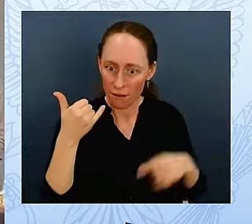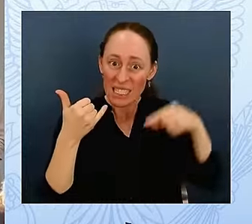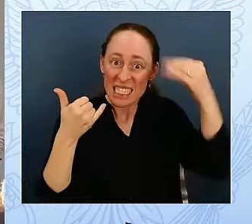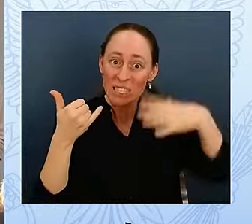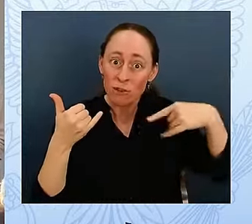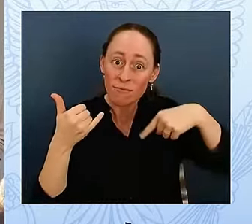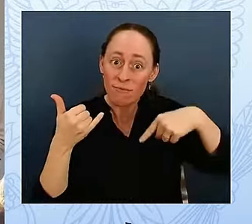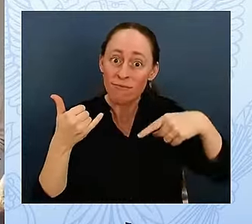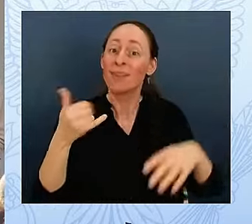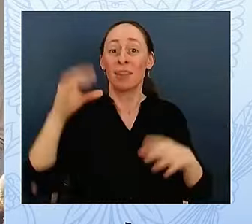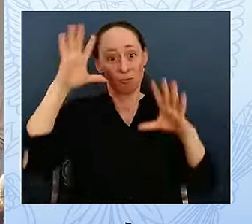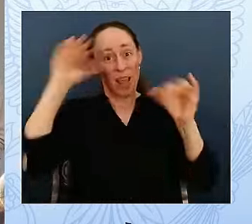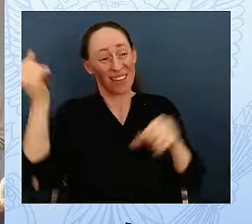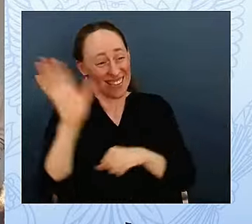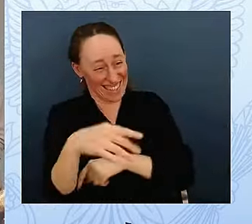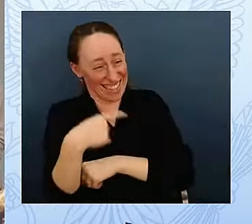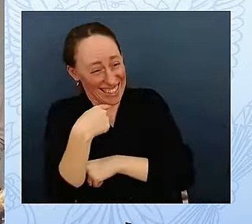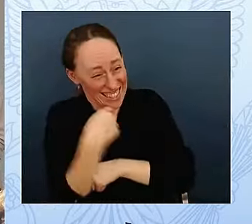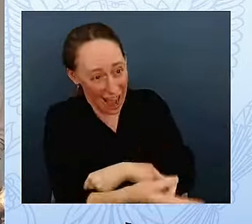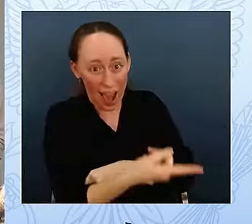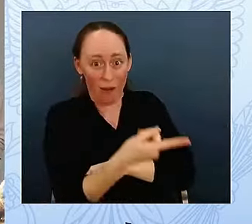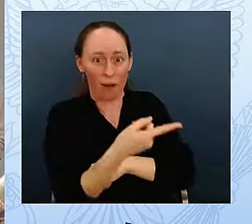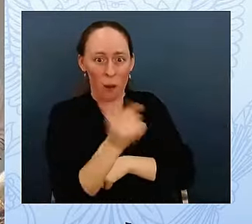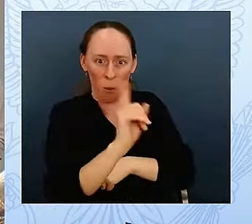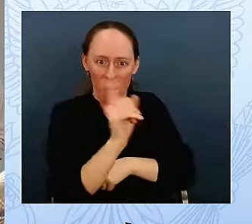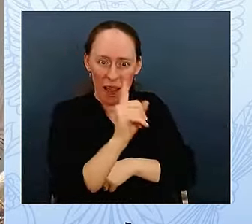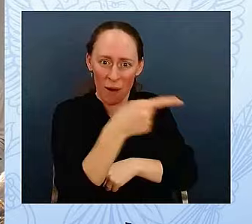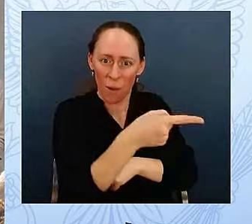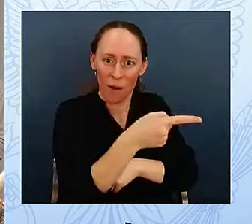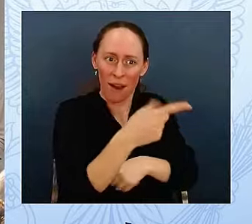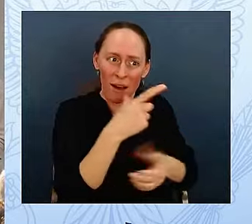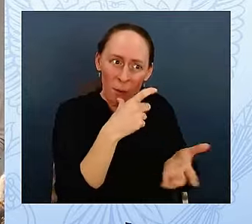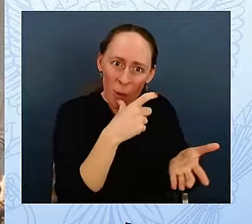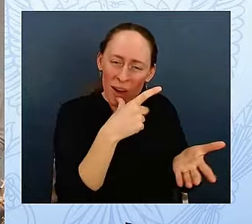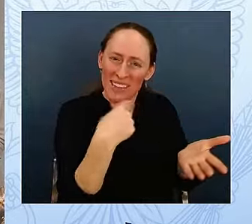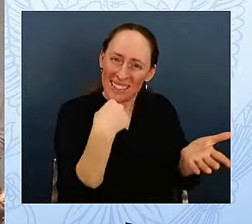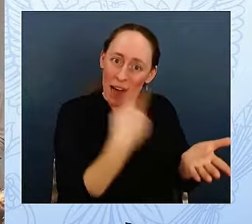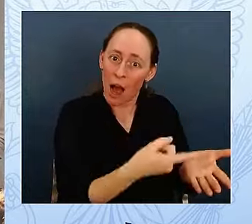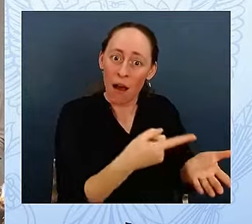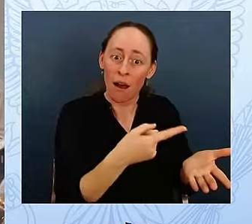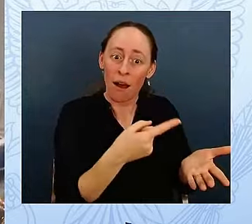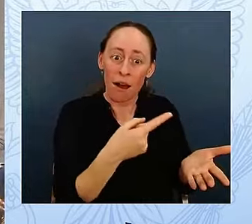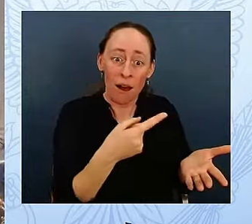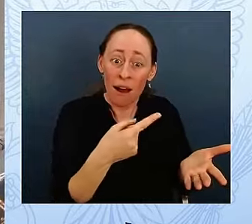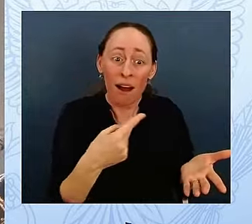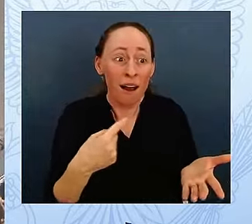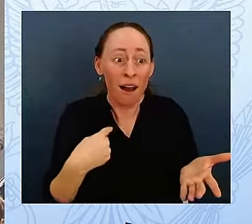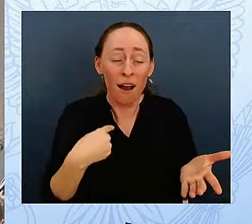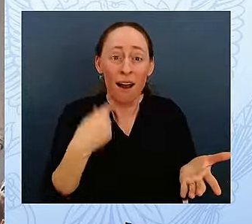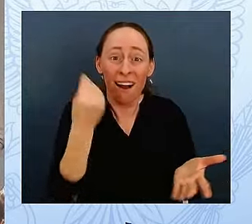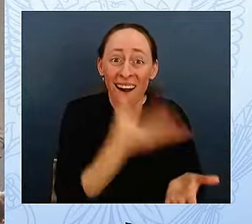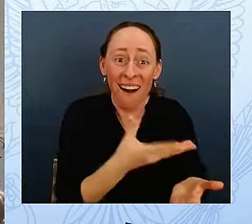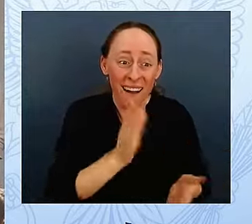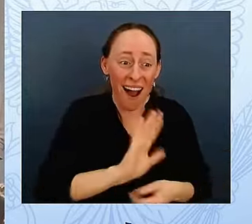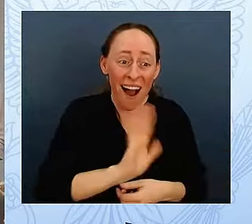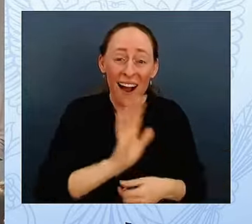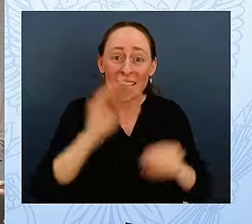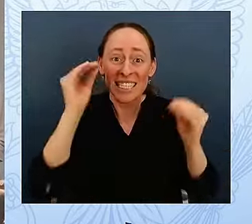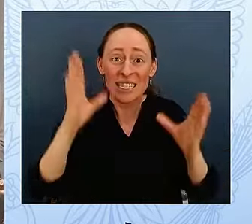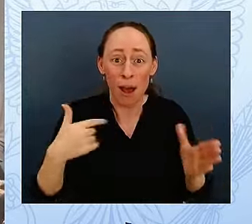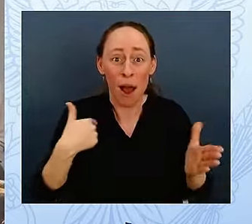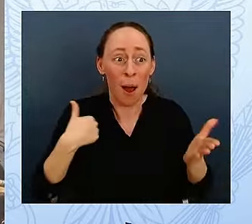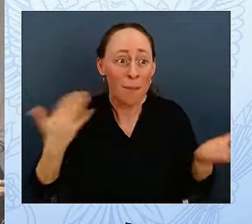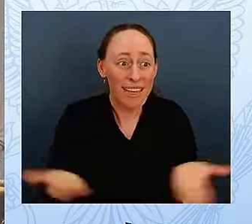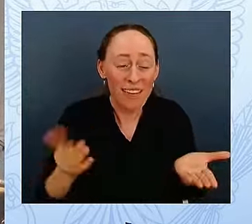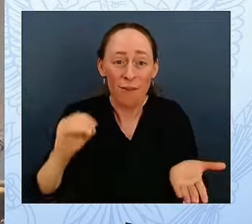says, Mrs. Morello, I'm in the Oval Office with the President of the United States, and it's because